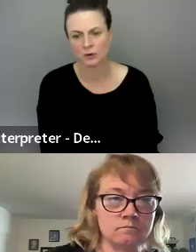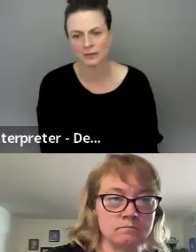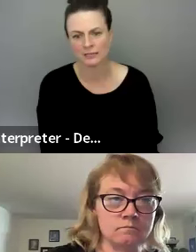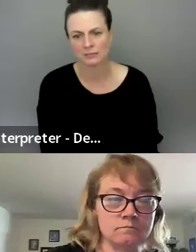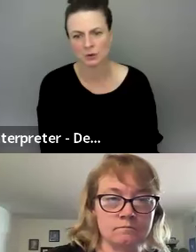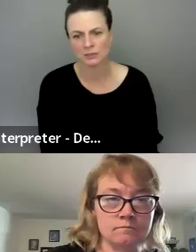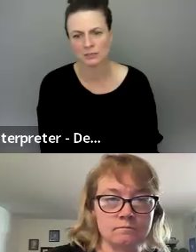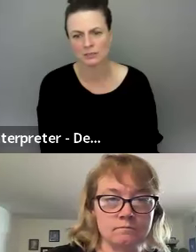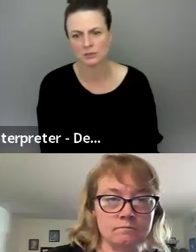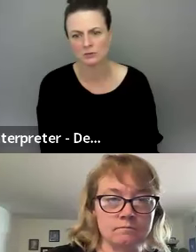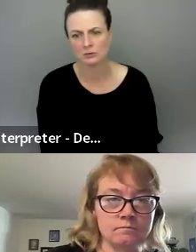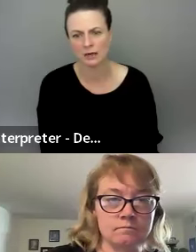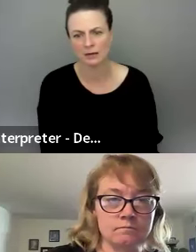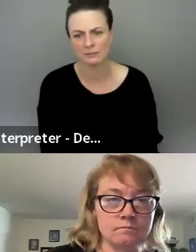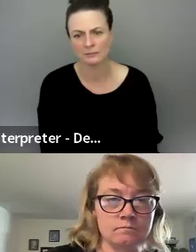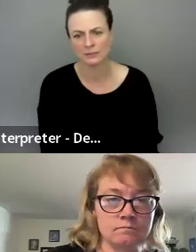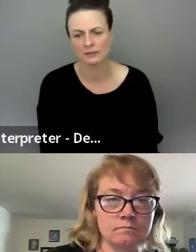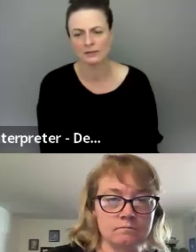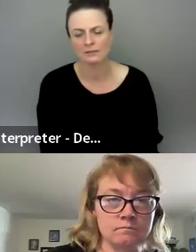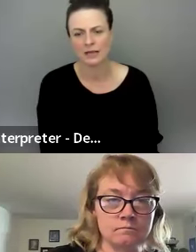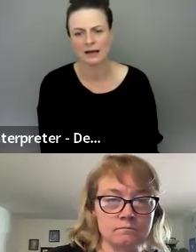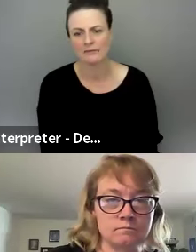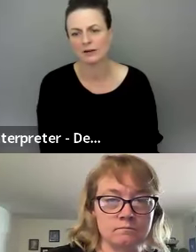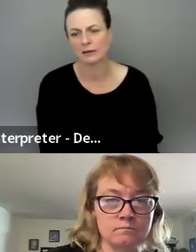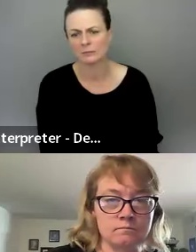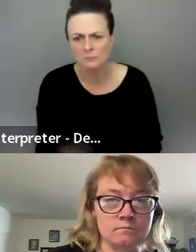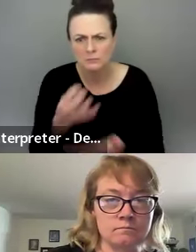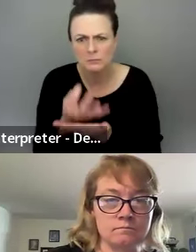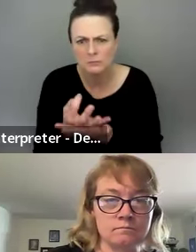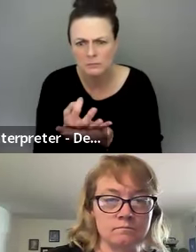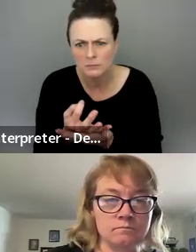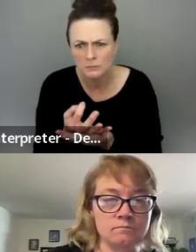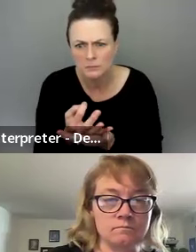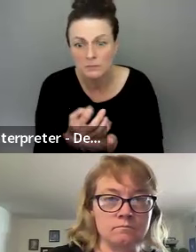for that support to, um, have, um,